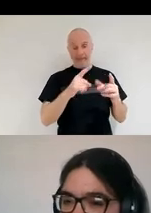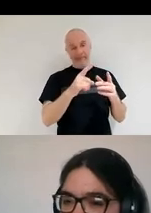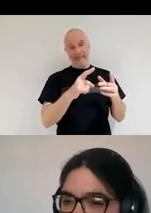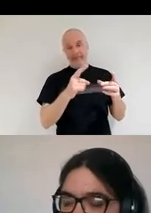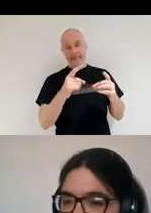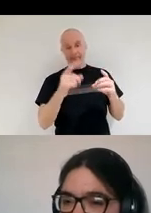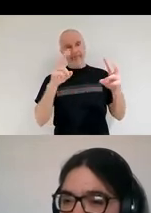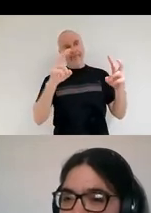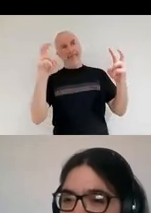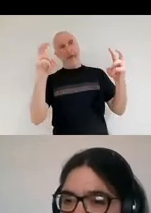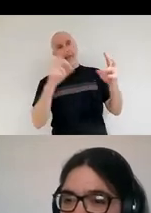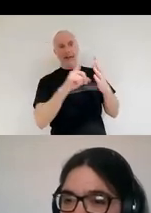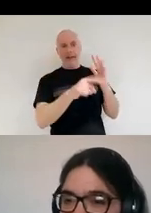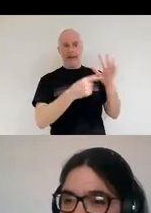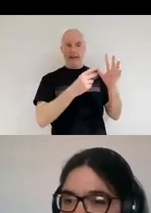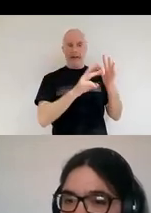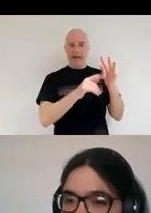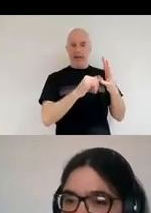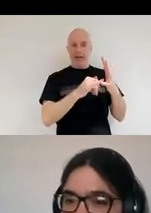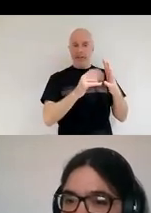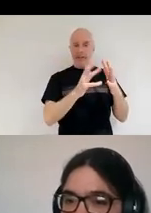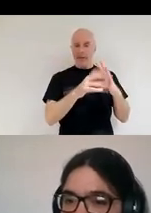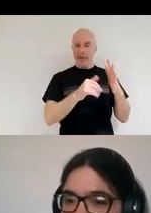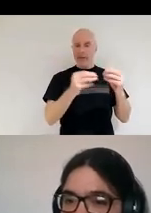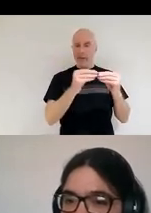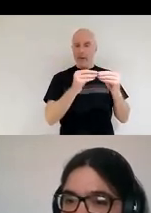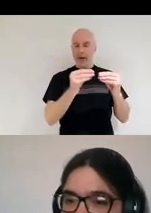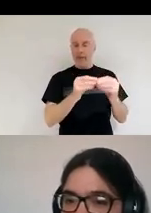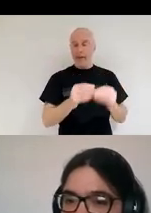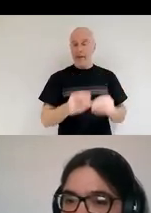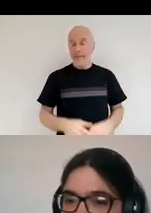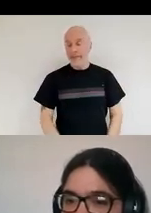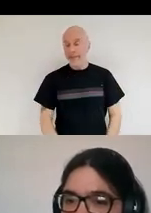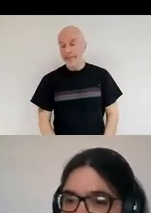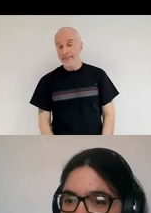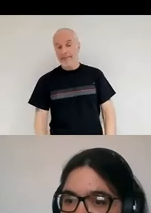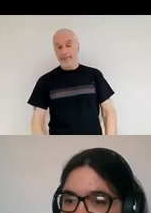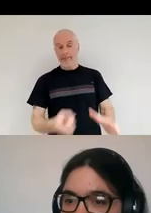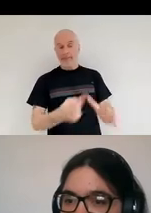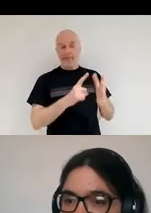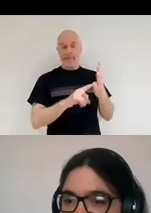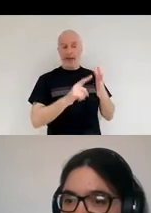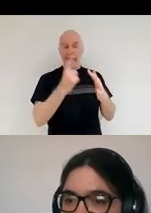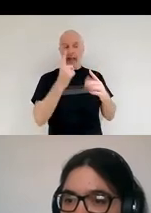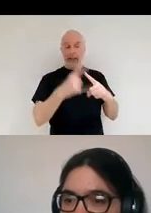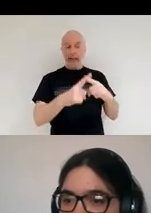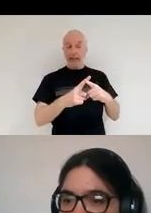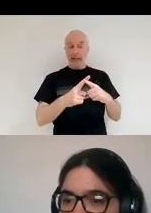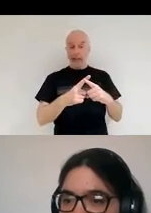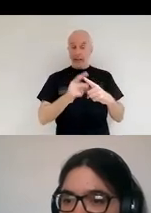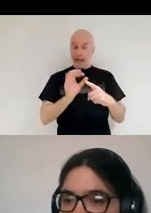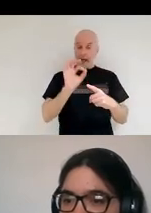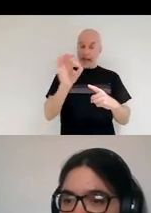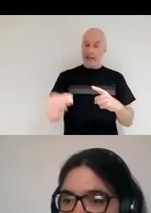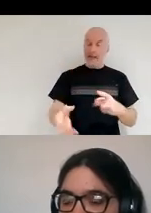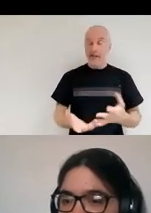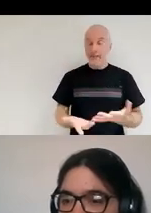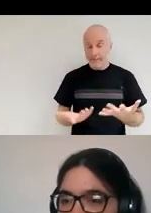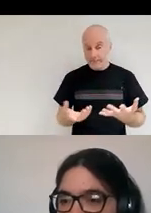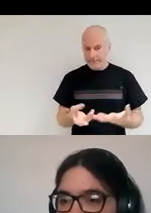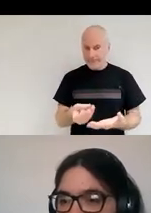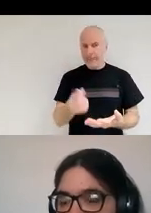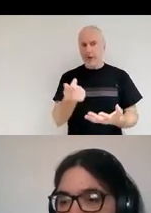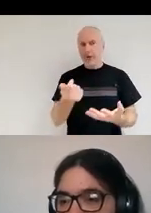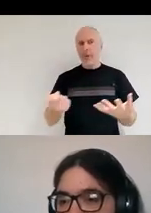to some of the things you mentioned at the end of your talk there, Nina, and Alex is very kindly asked this, which is, are there some areas, you know, in